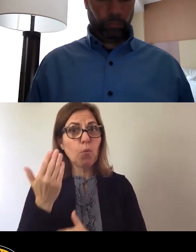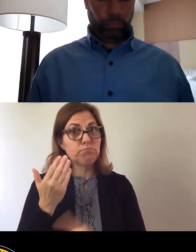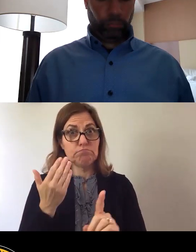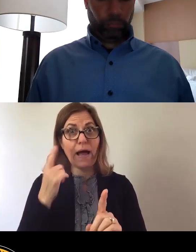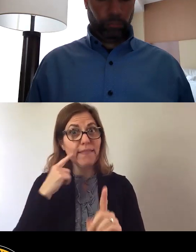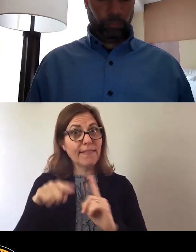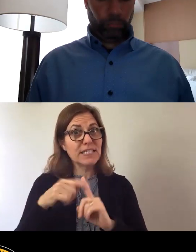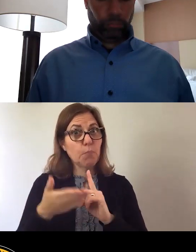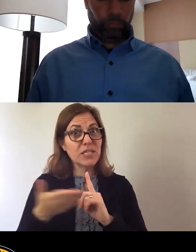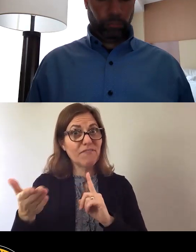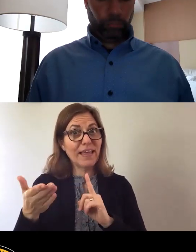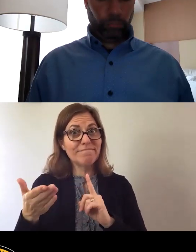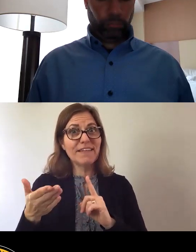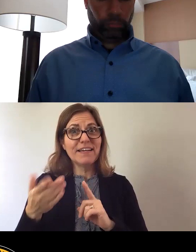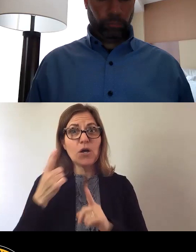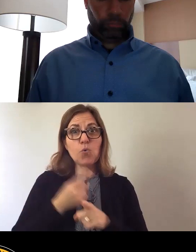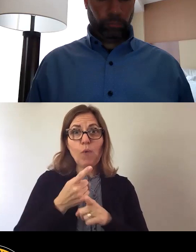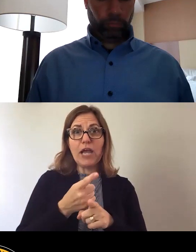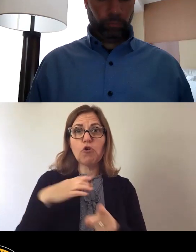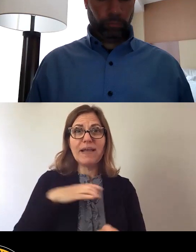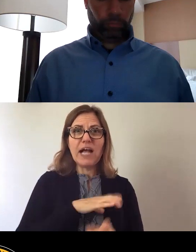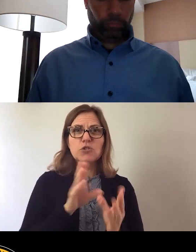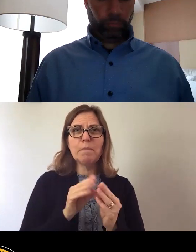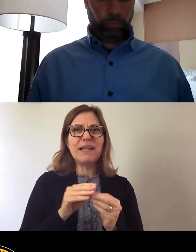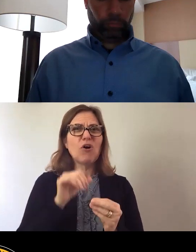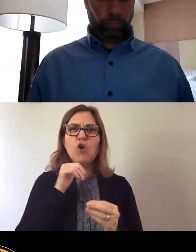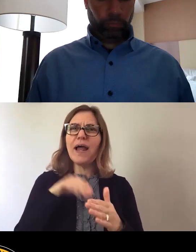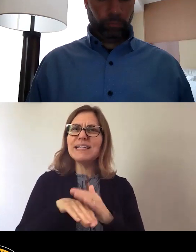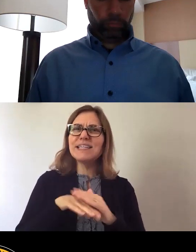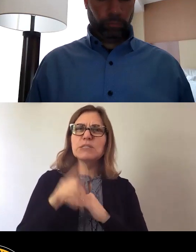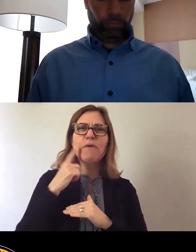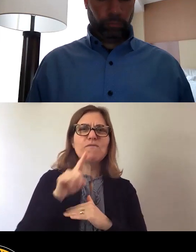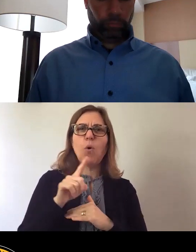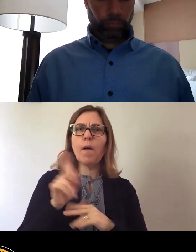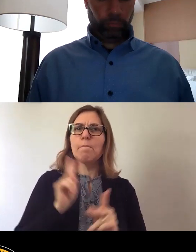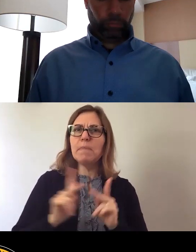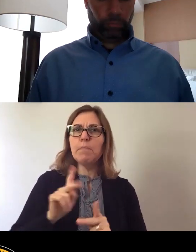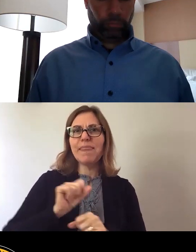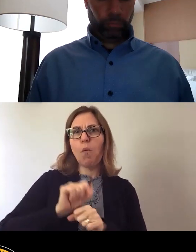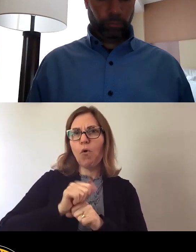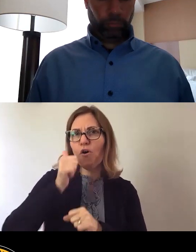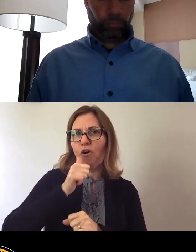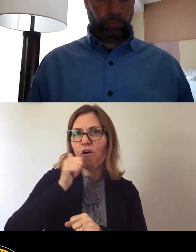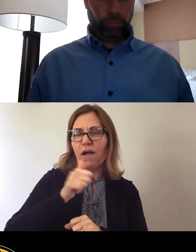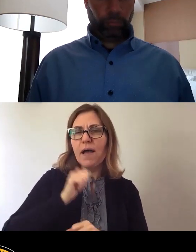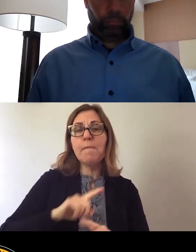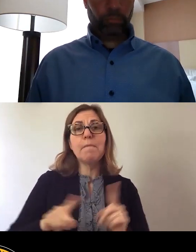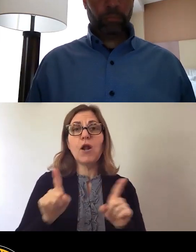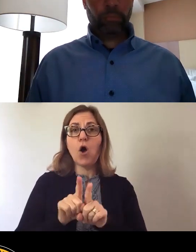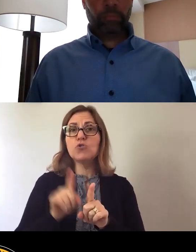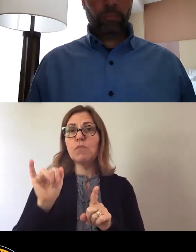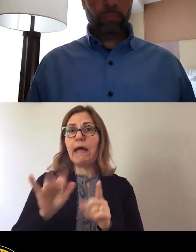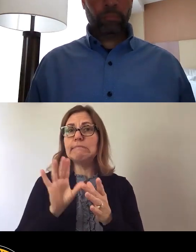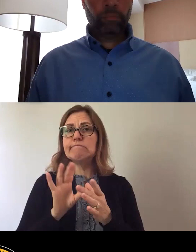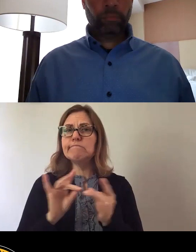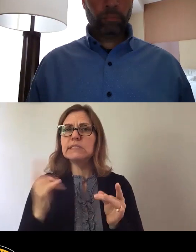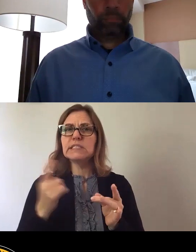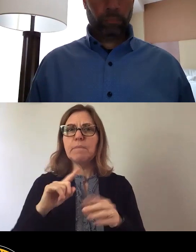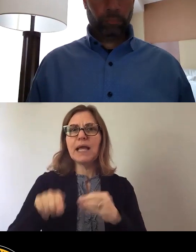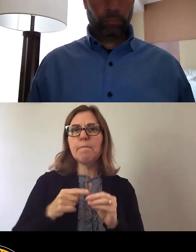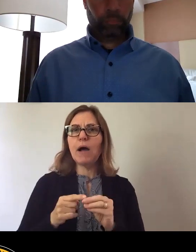because regular council meetings aren't that accessible for working people. But that also says something about the speed and